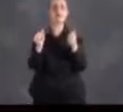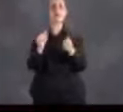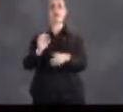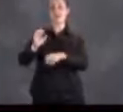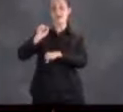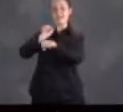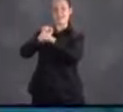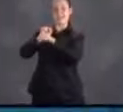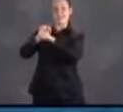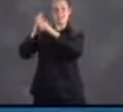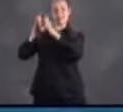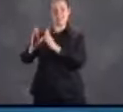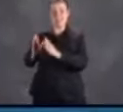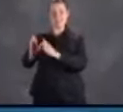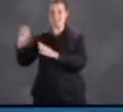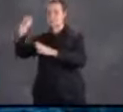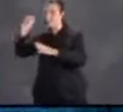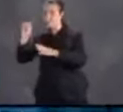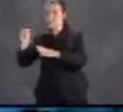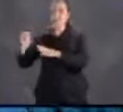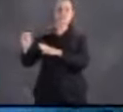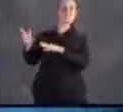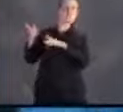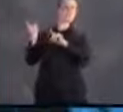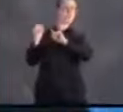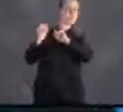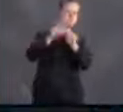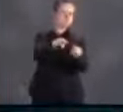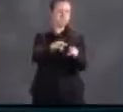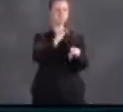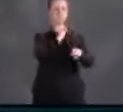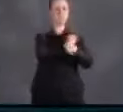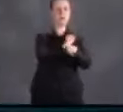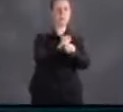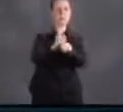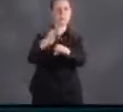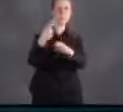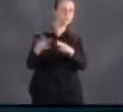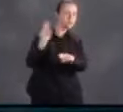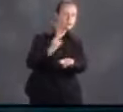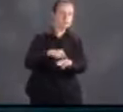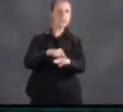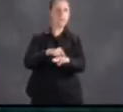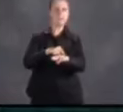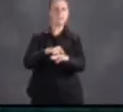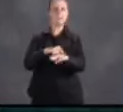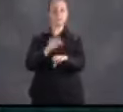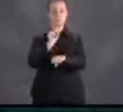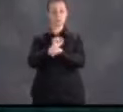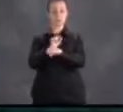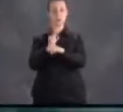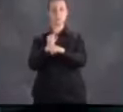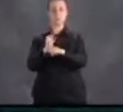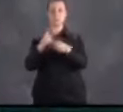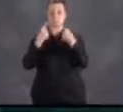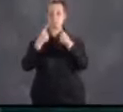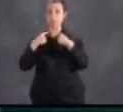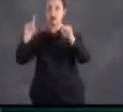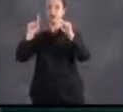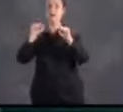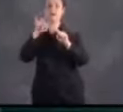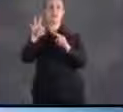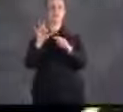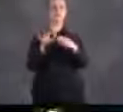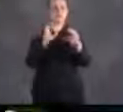a disaster, emergency response personnel have a lot to deal with in a short time. They can do their jobs much more